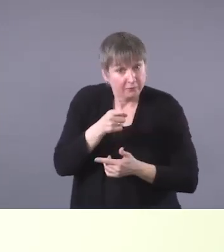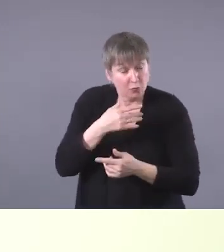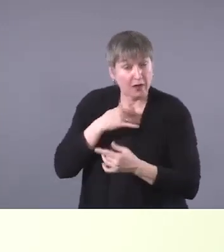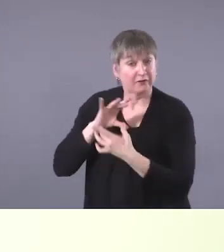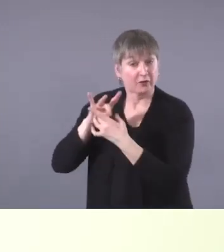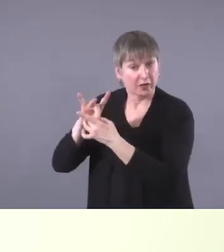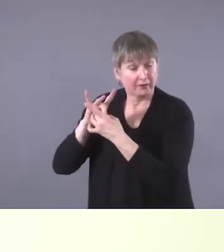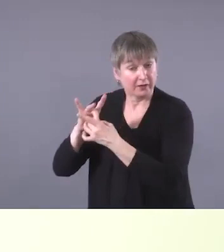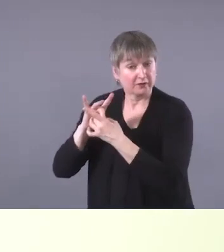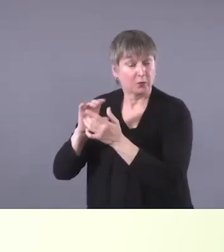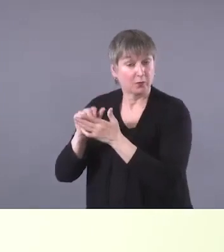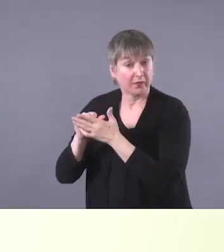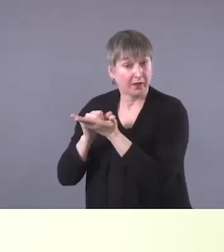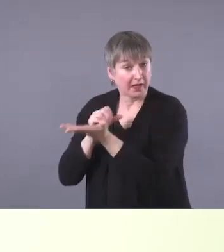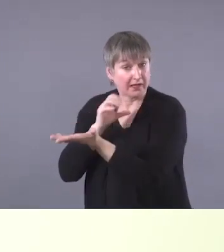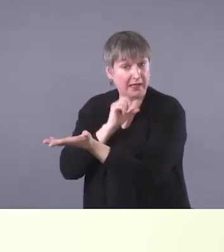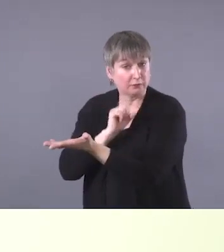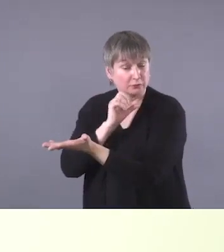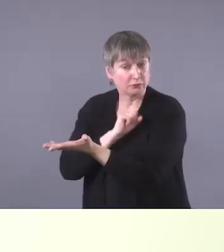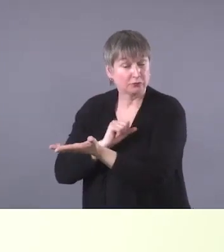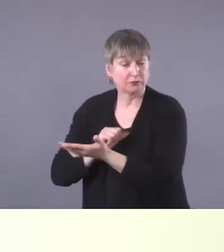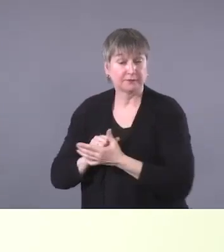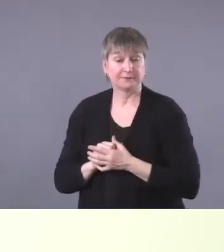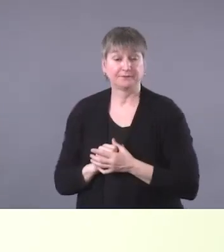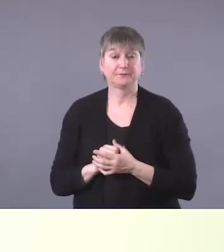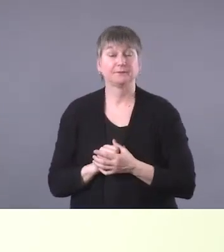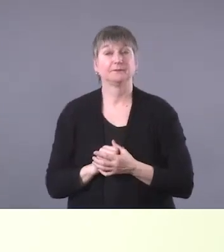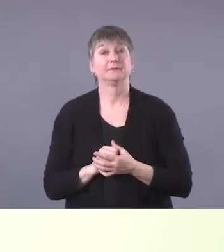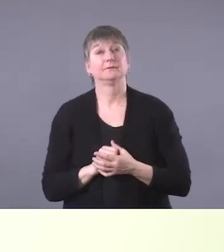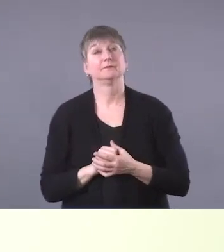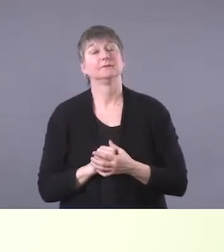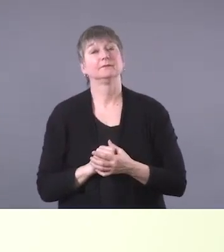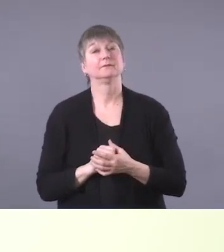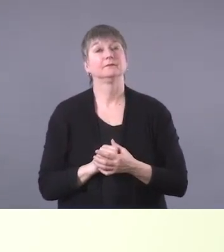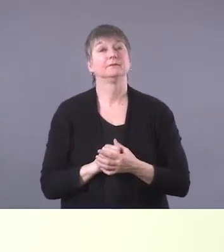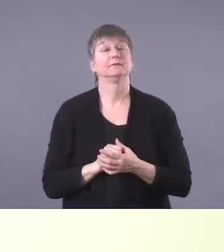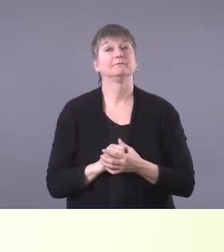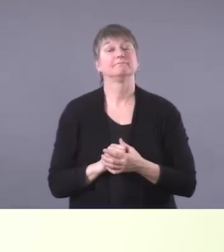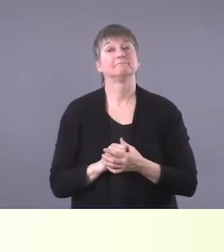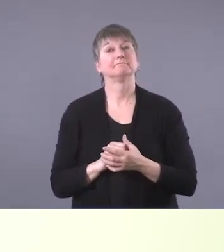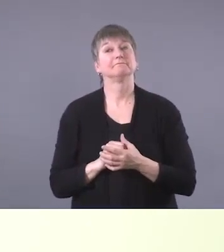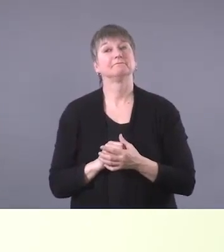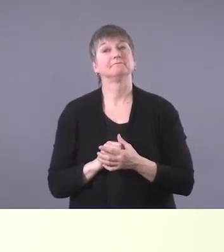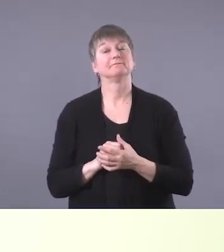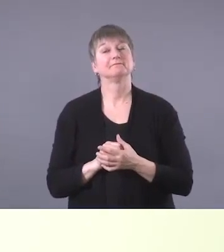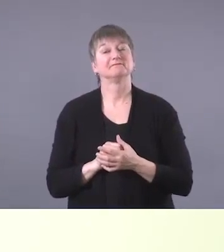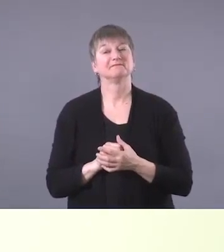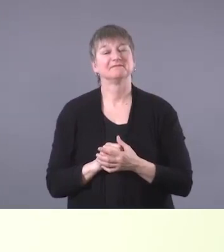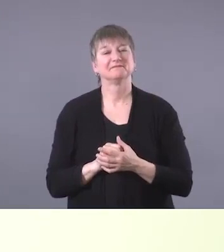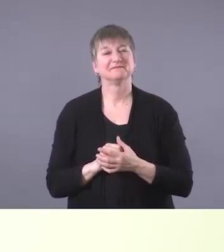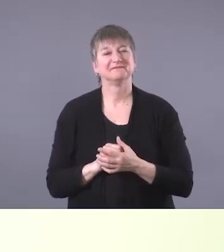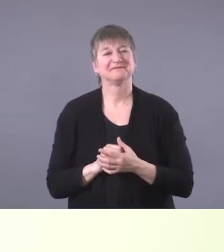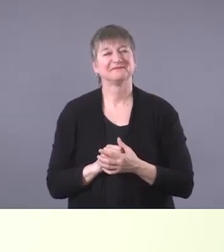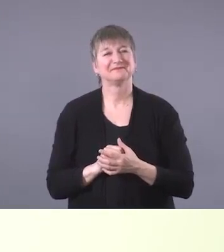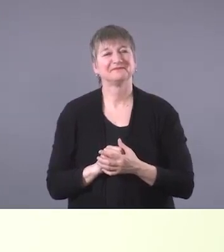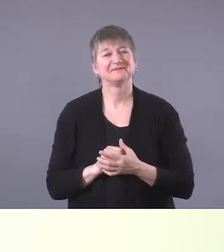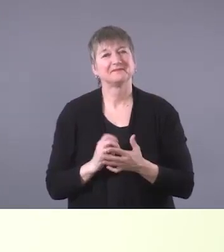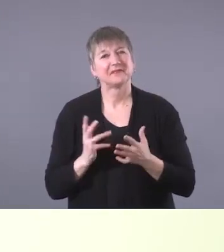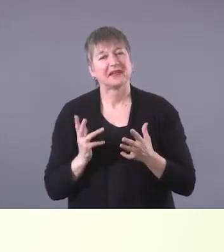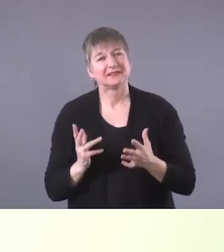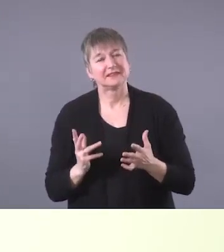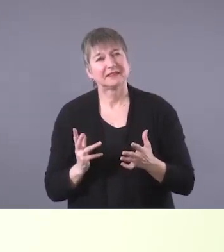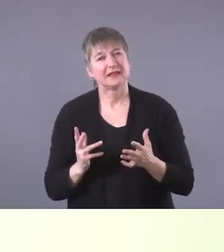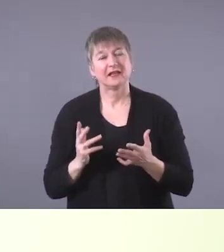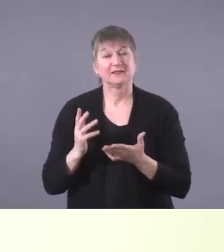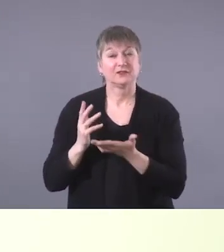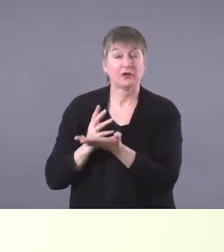elder. Um, so, uh, this can be used, uh, I guess,